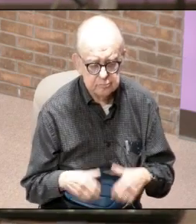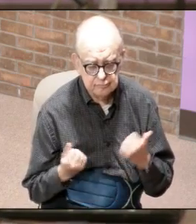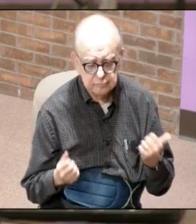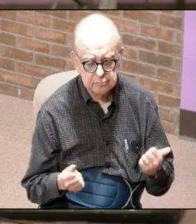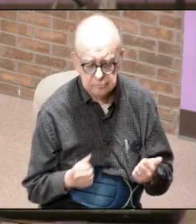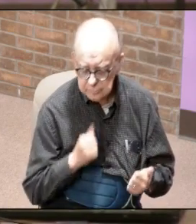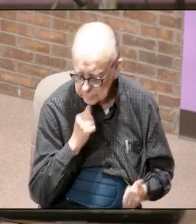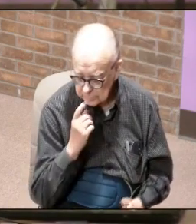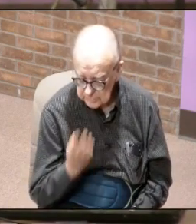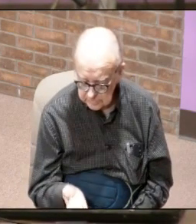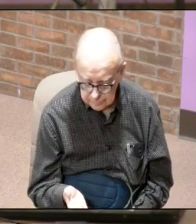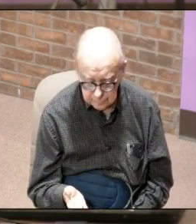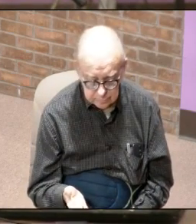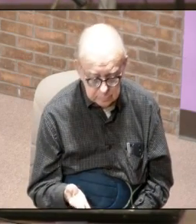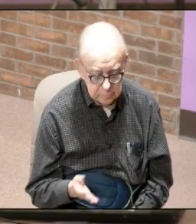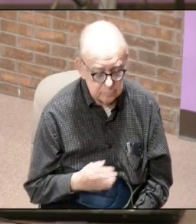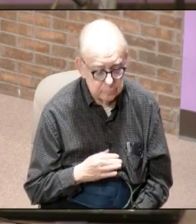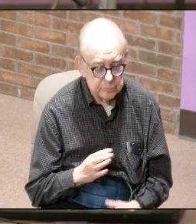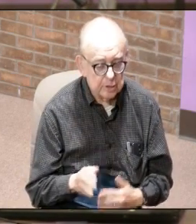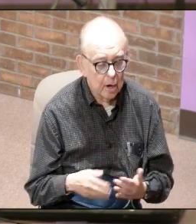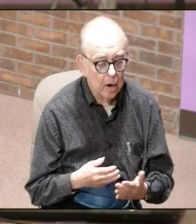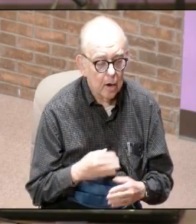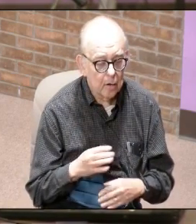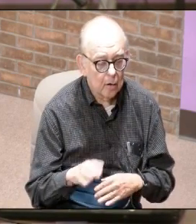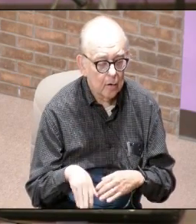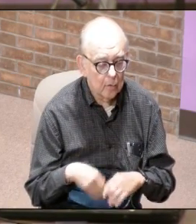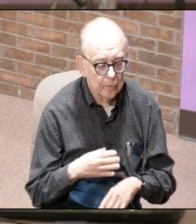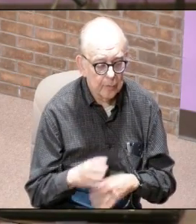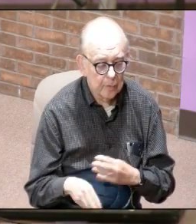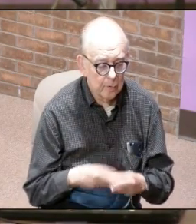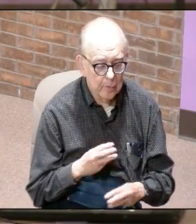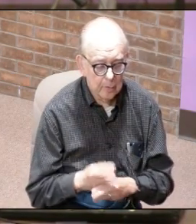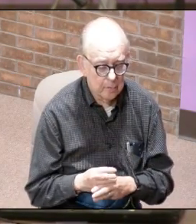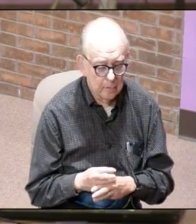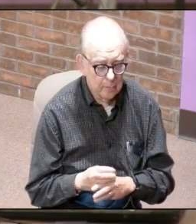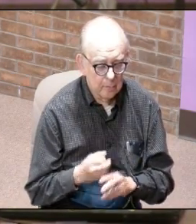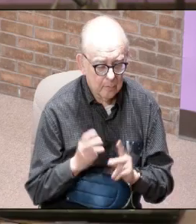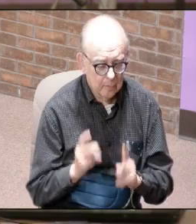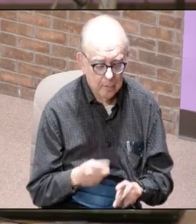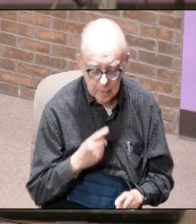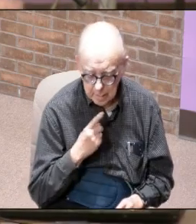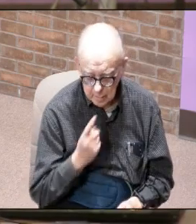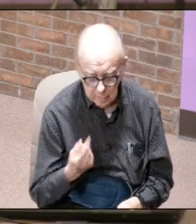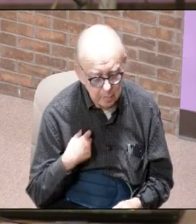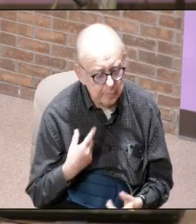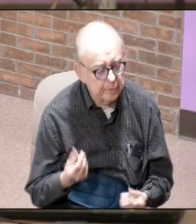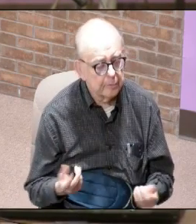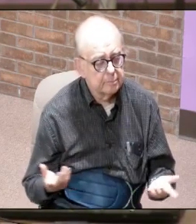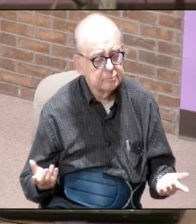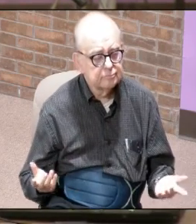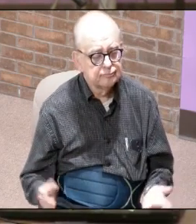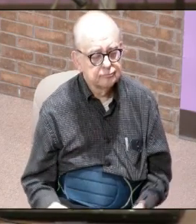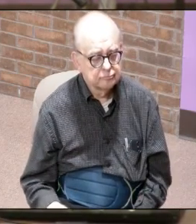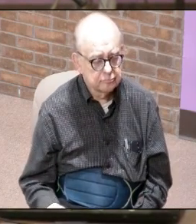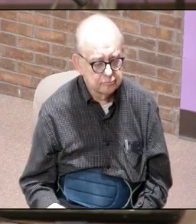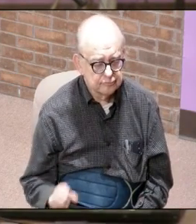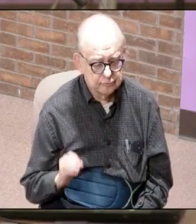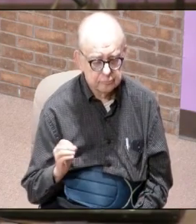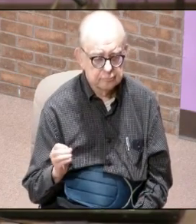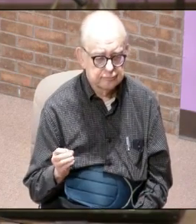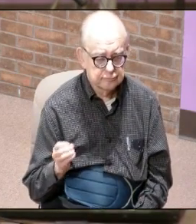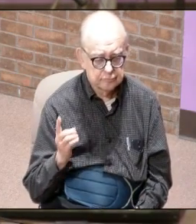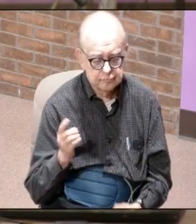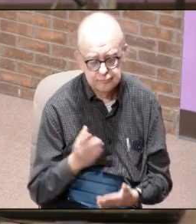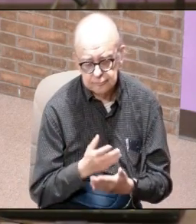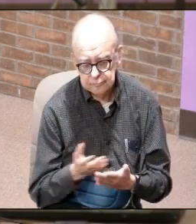not just here but all over the world that's going on and everybody's trying to say so what do we do so